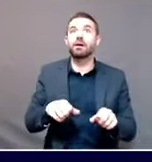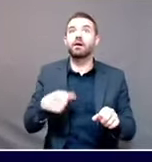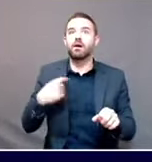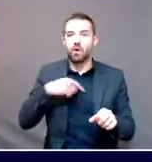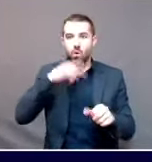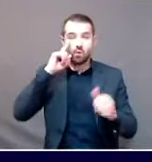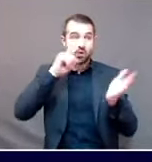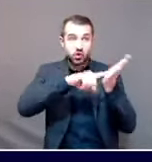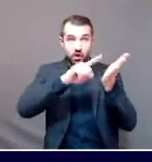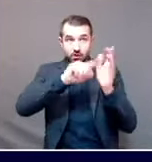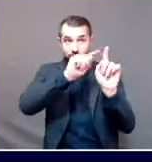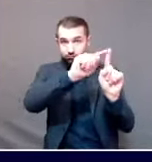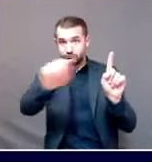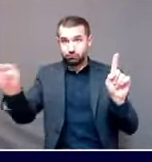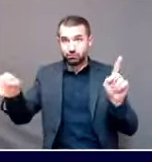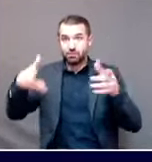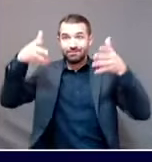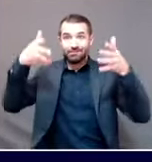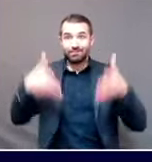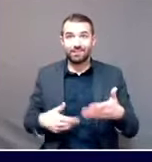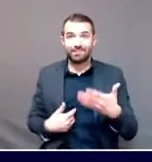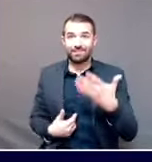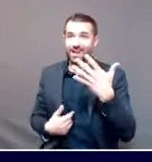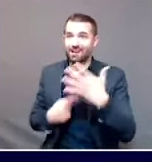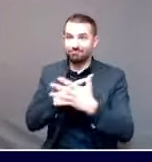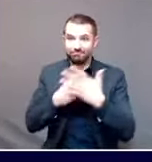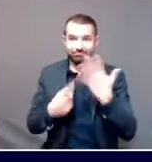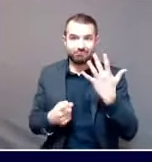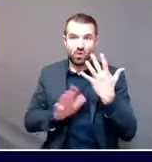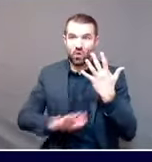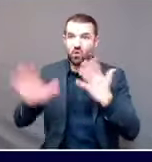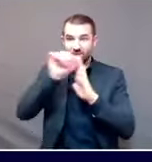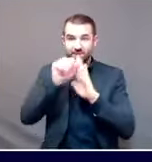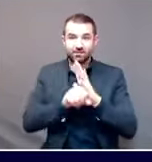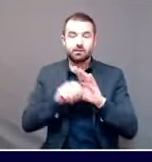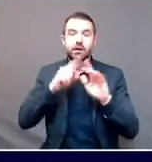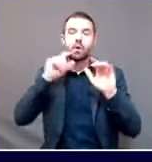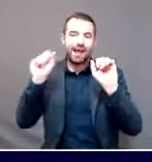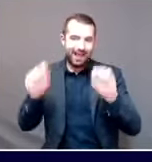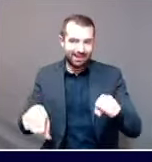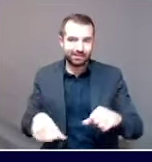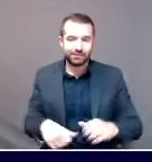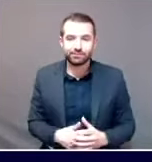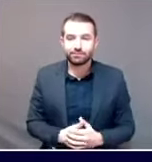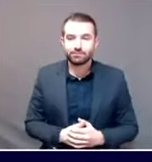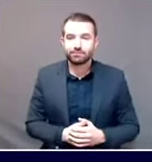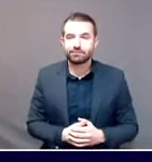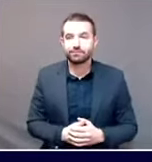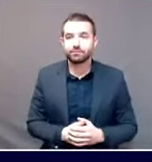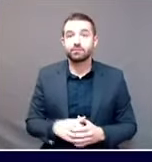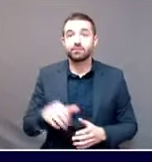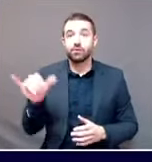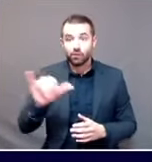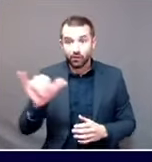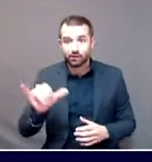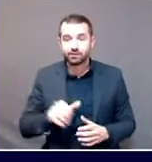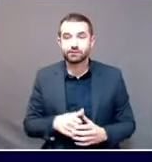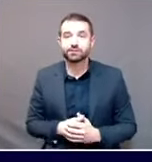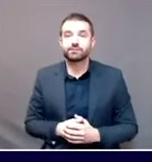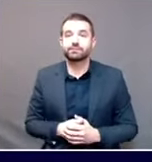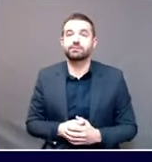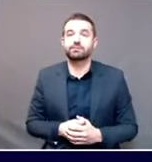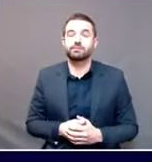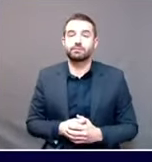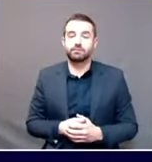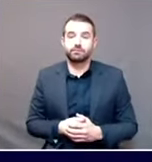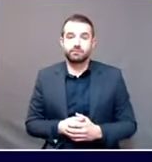was just a handful of hospitals across the state. The second question was, again, our other focus, one focus